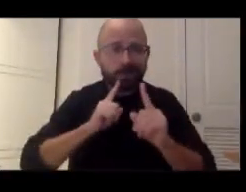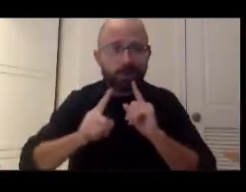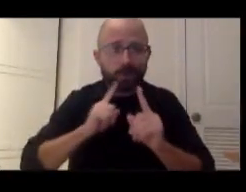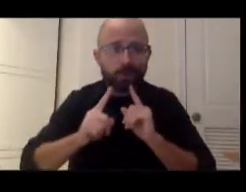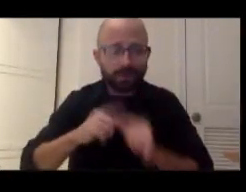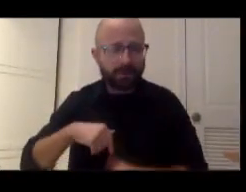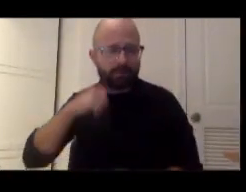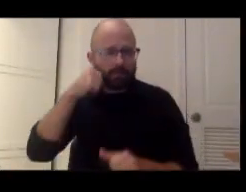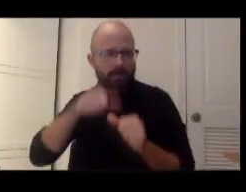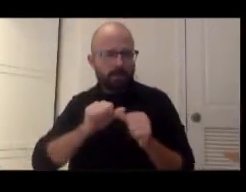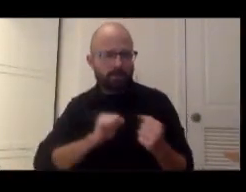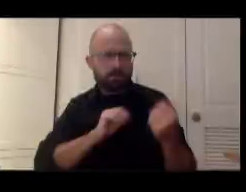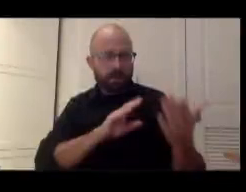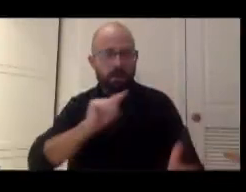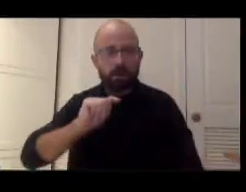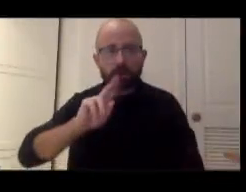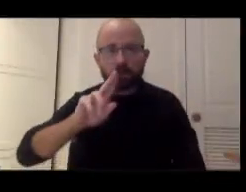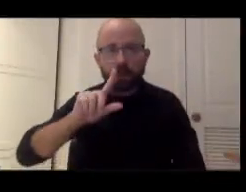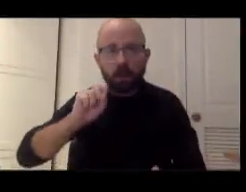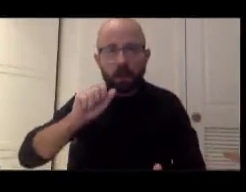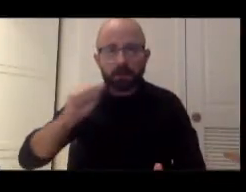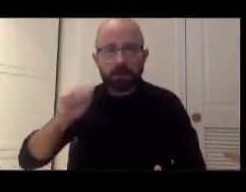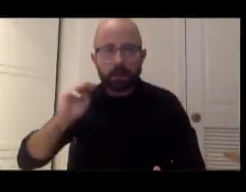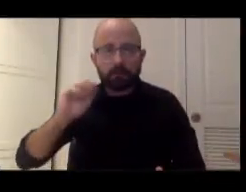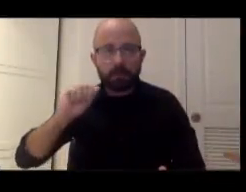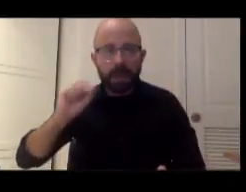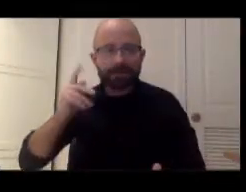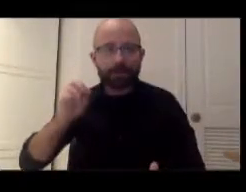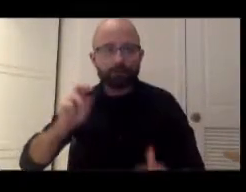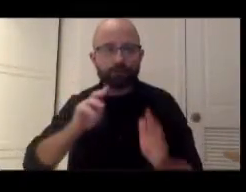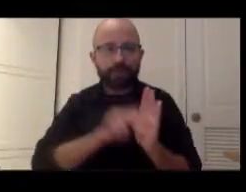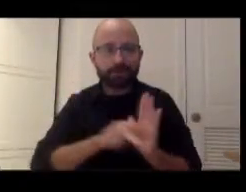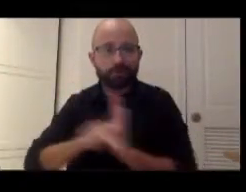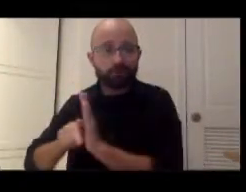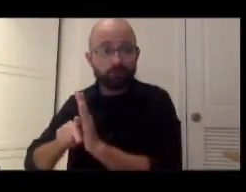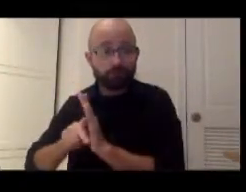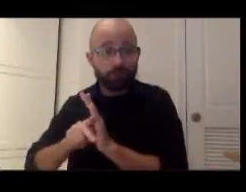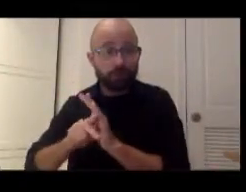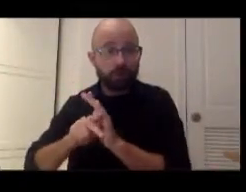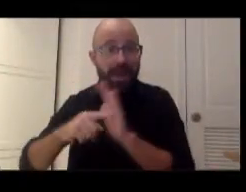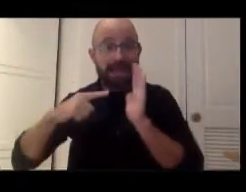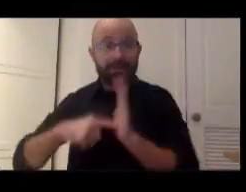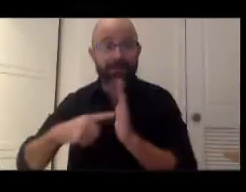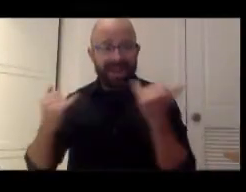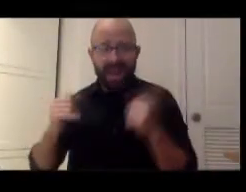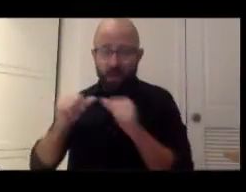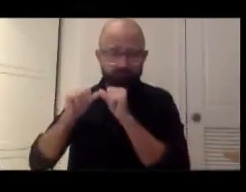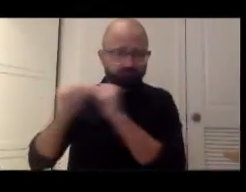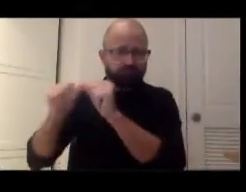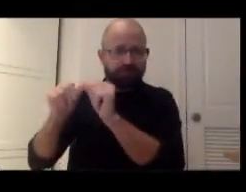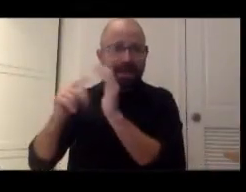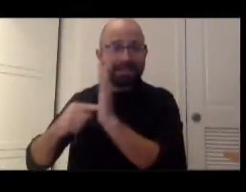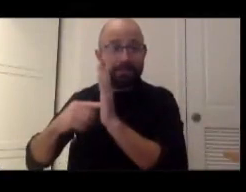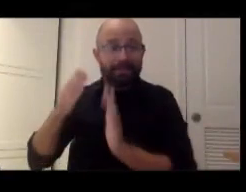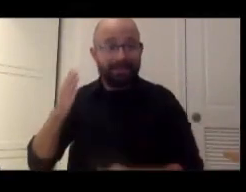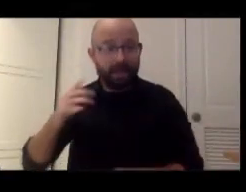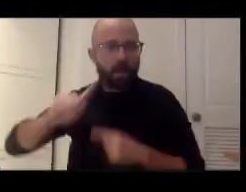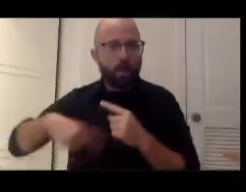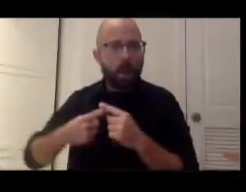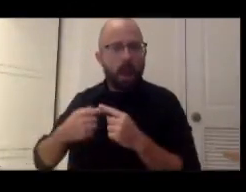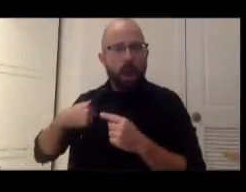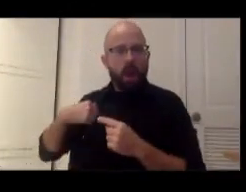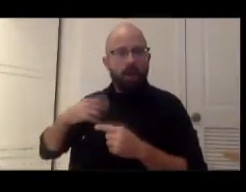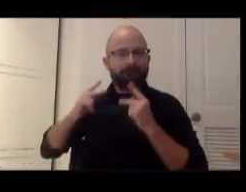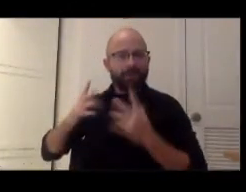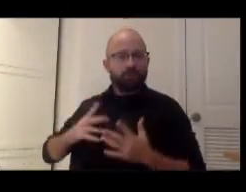Tulsa massacre exhibition that's part of our permanent exhibit at the museum when I was just a visitor, and it was so